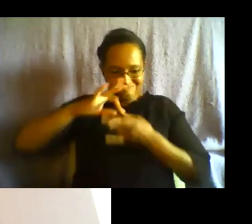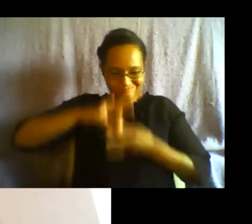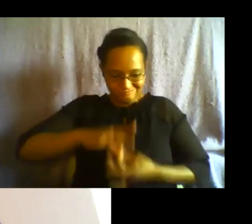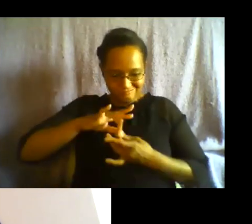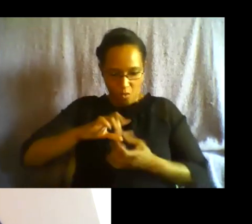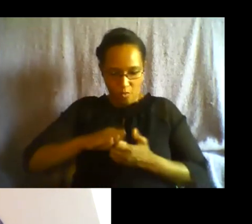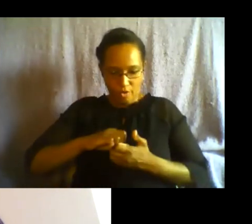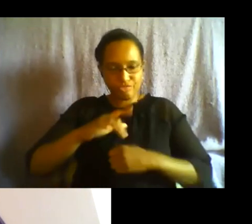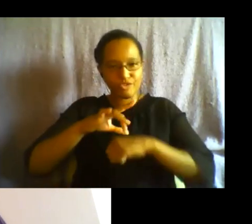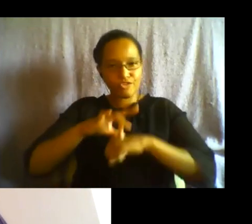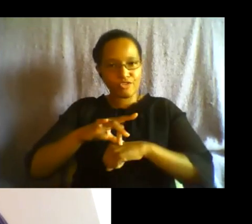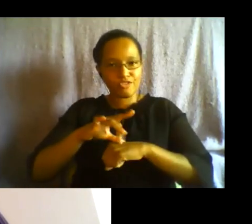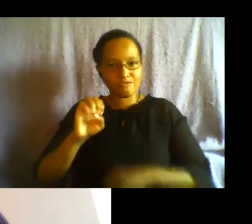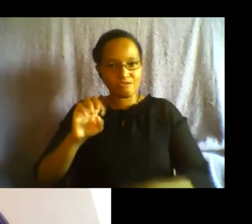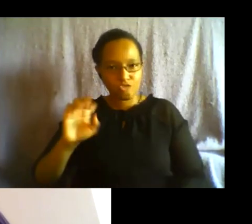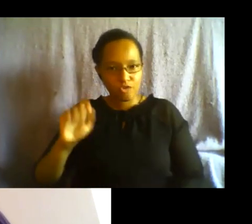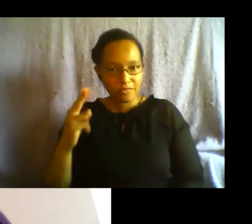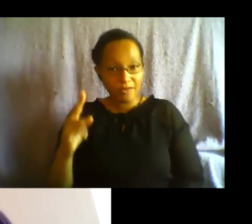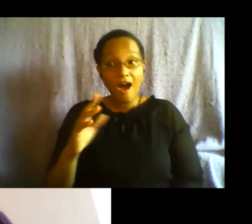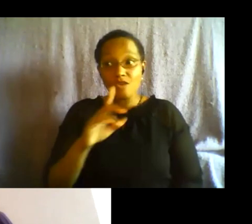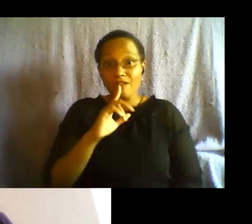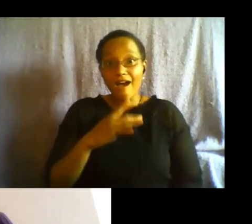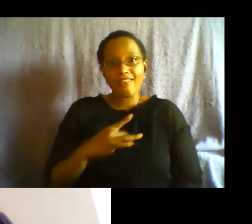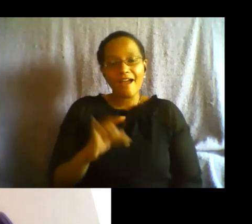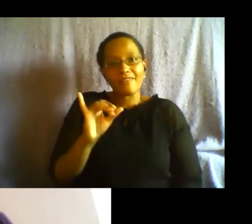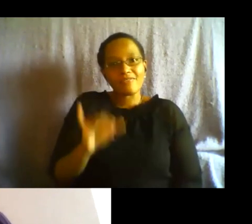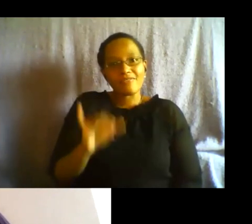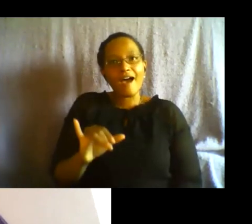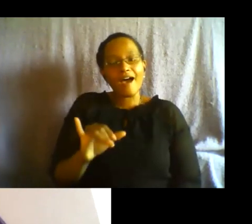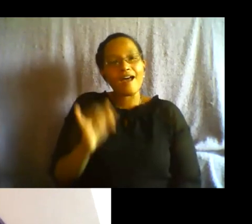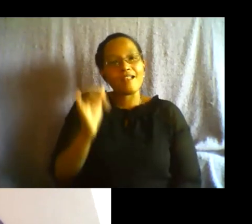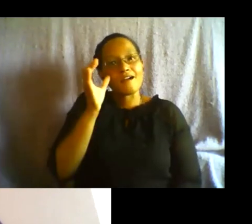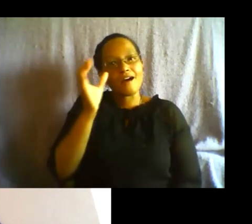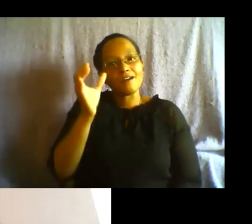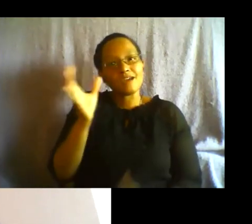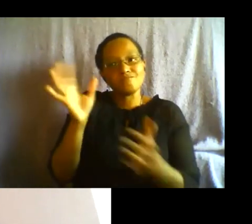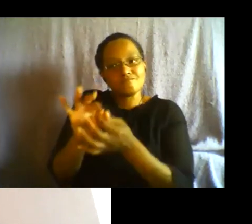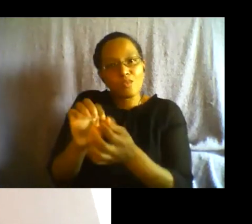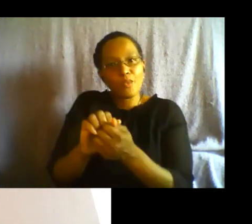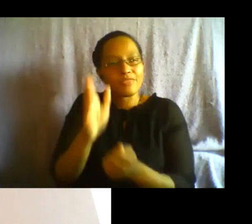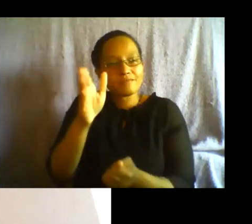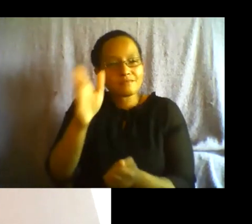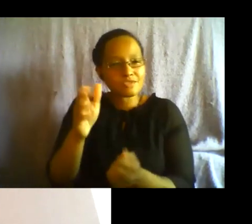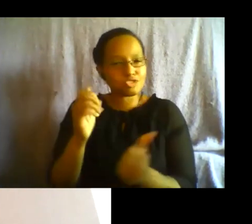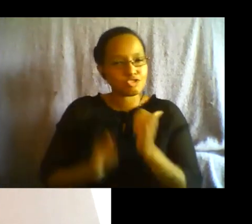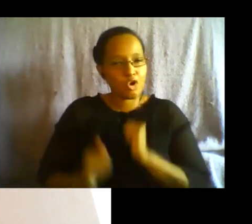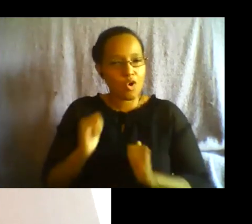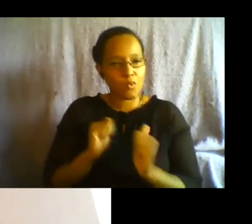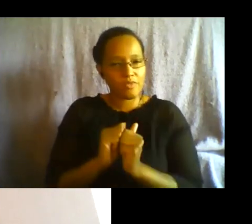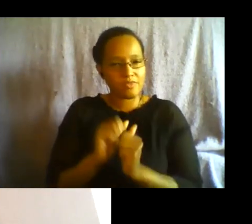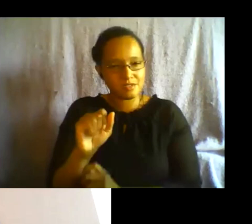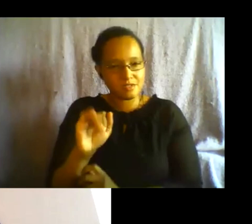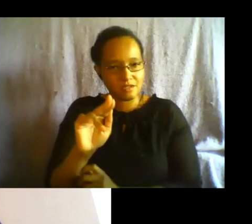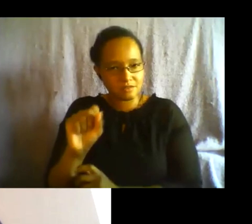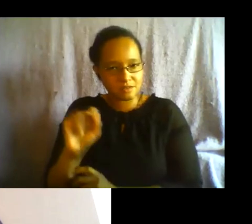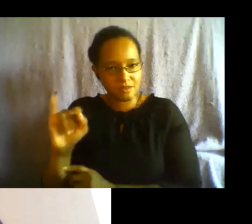invalids um upcoming show around climate chaos but i also wanted to ask you if you could talk with us about